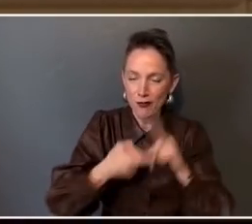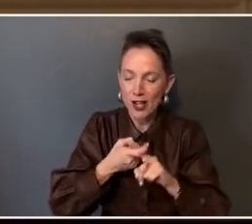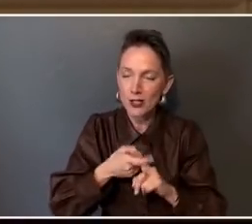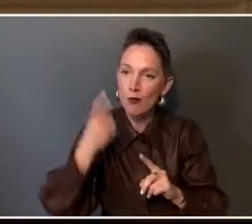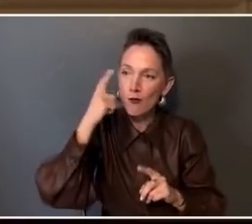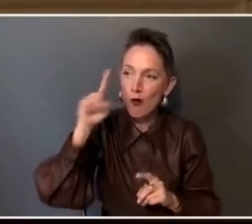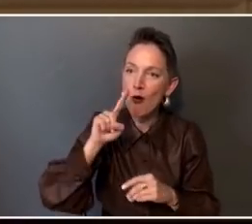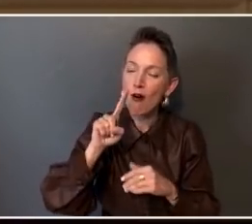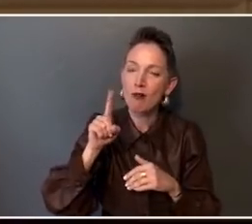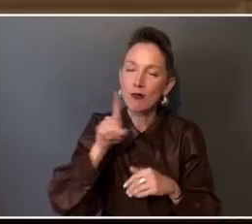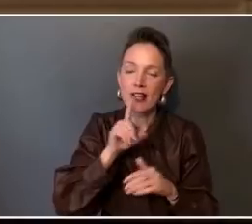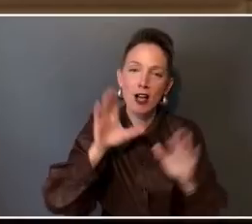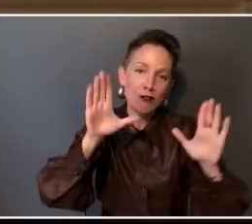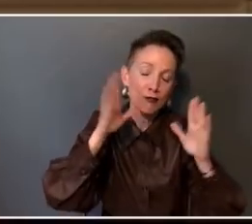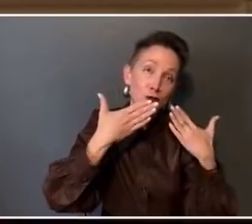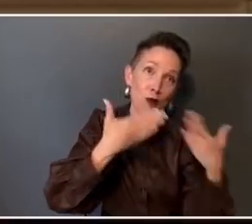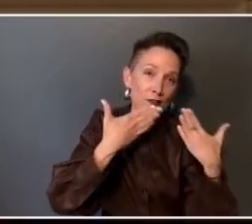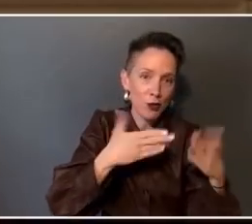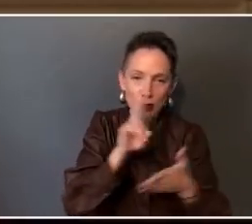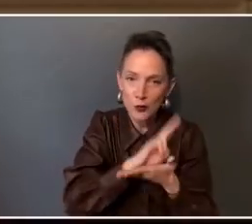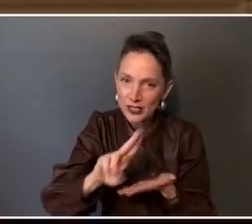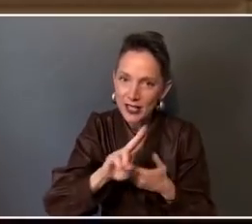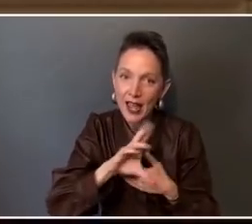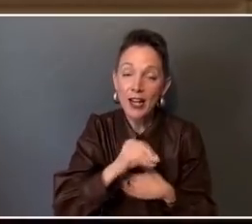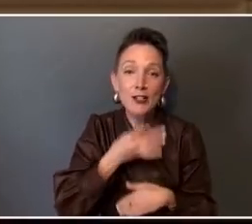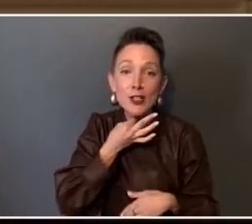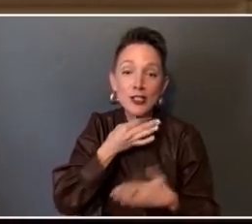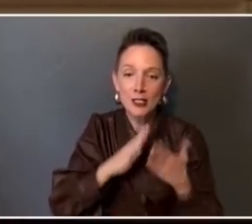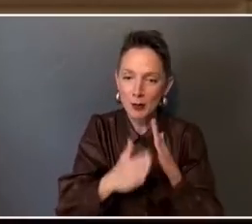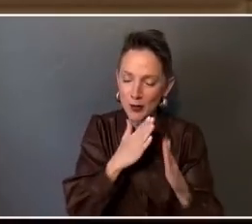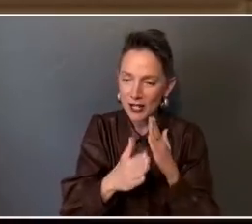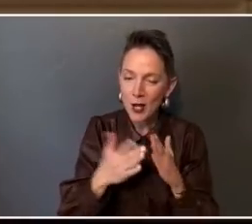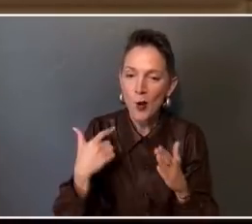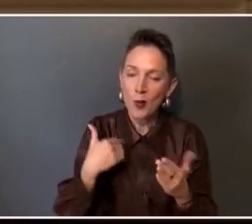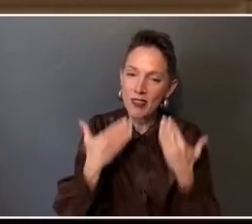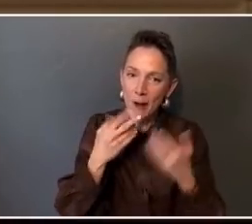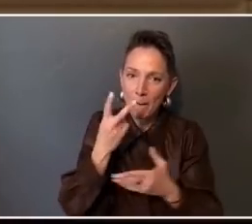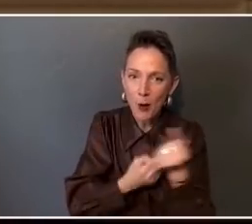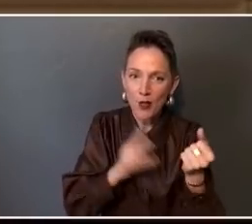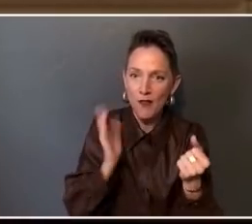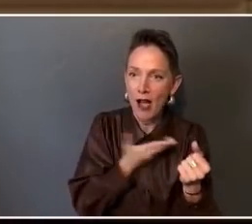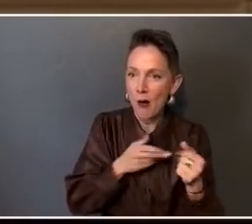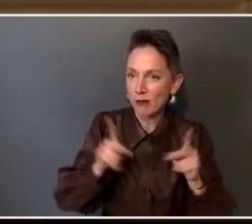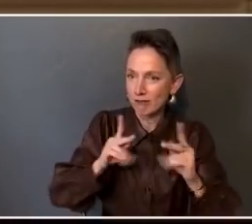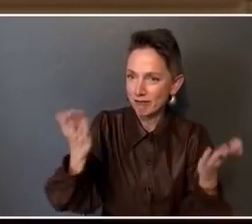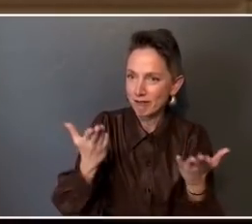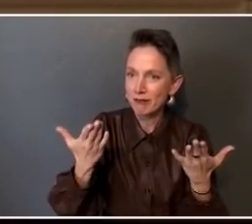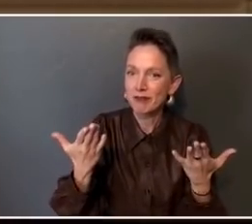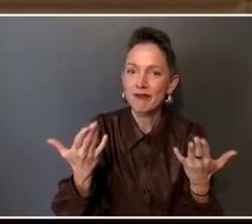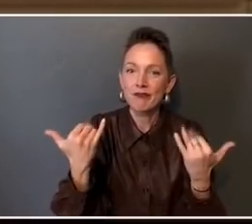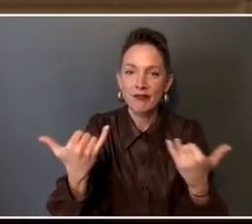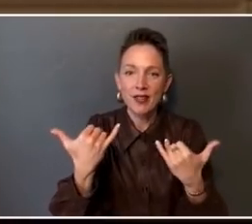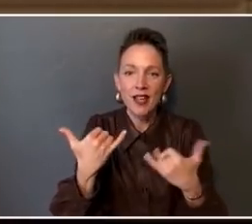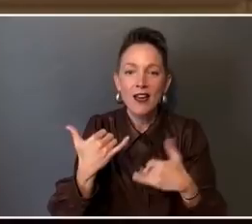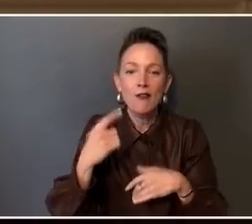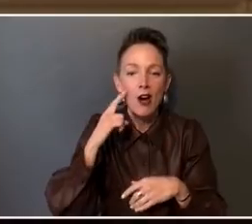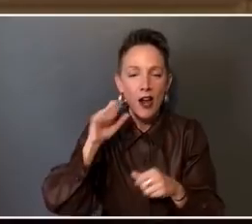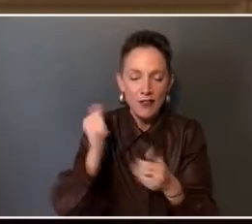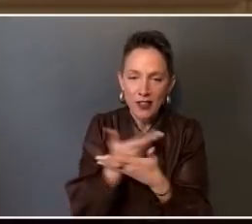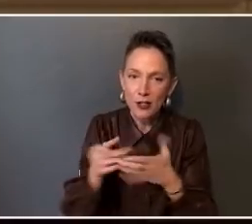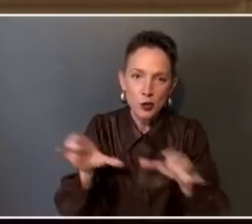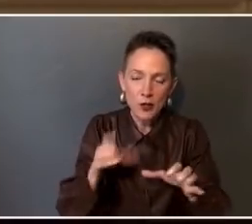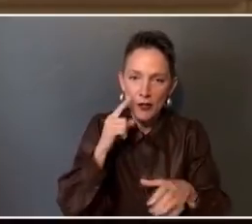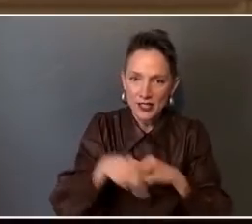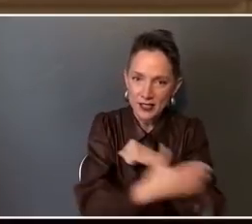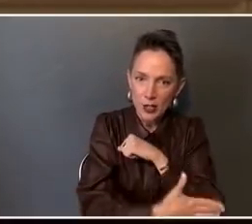of a grateful university and a curious community, we thank both of our cast for being here and for all they do for the University of Minnesota, the country,